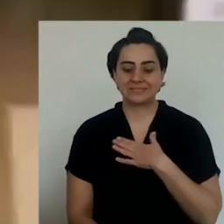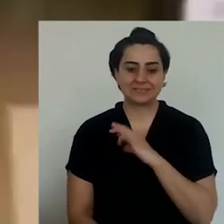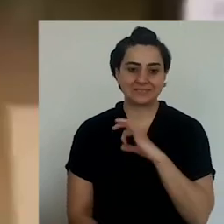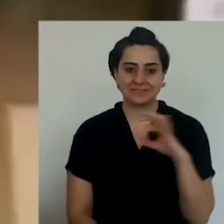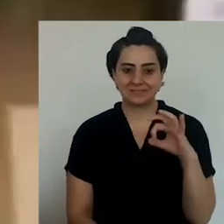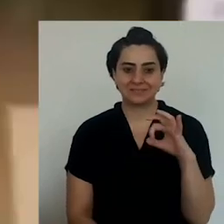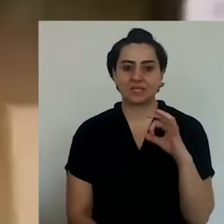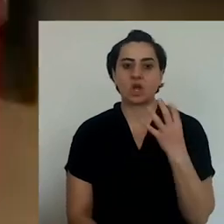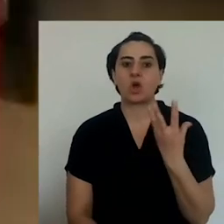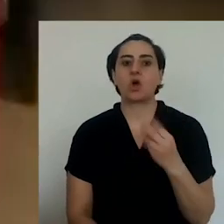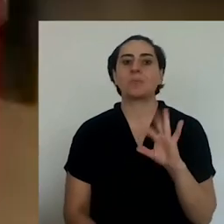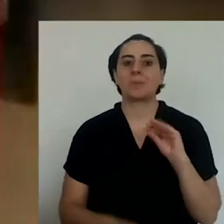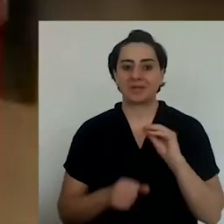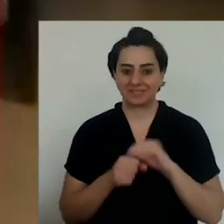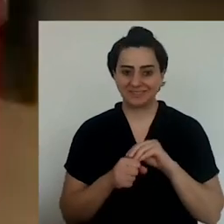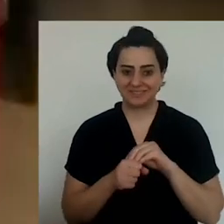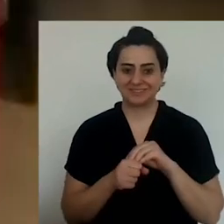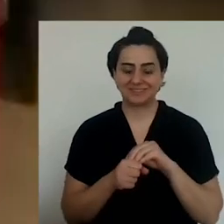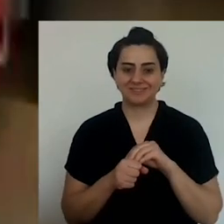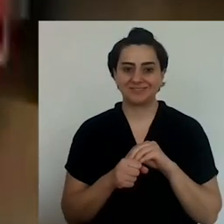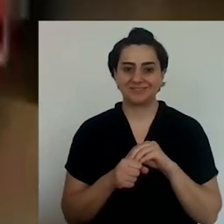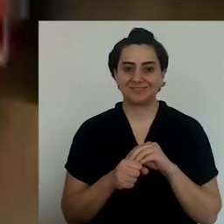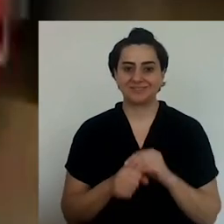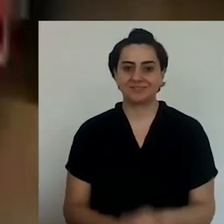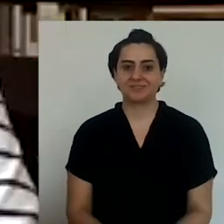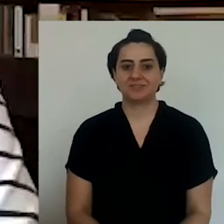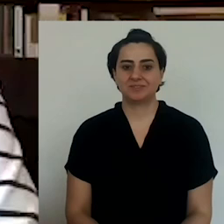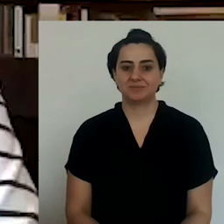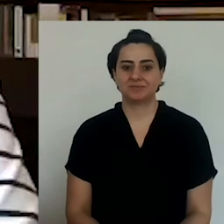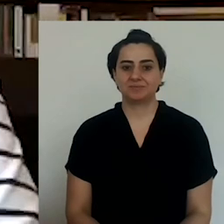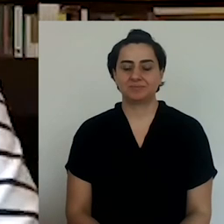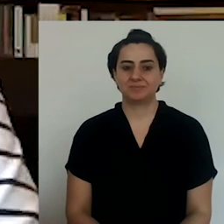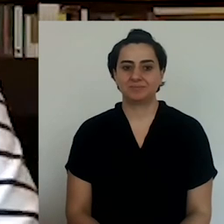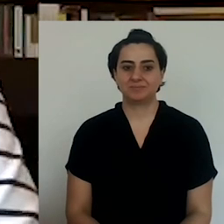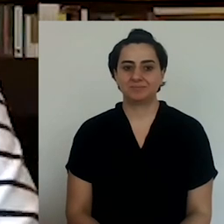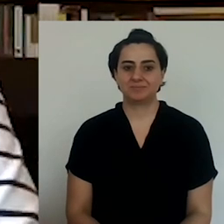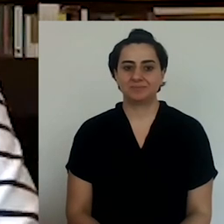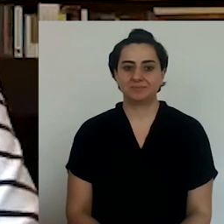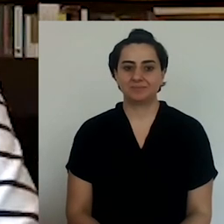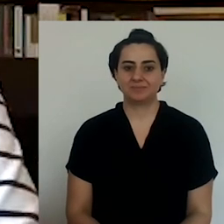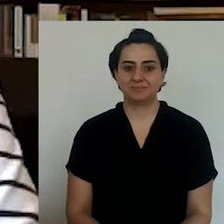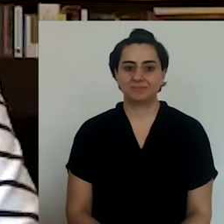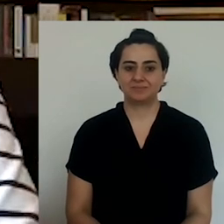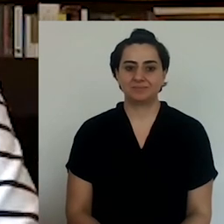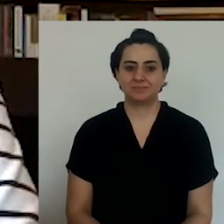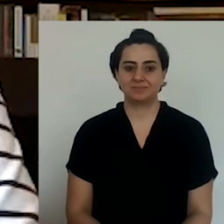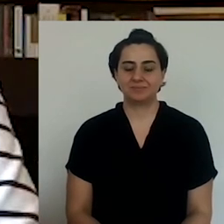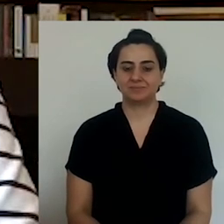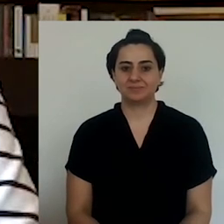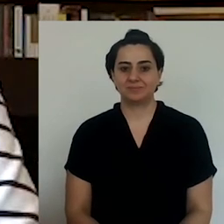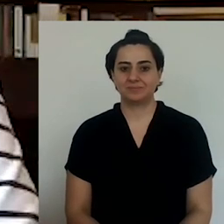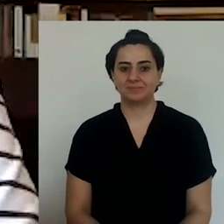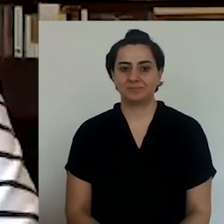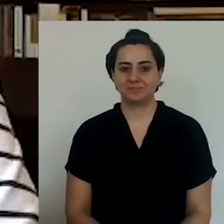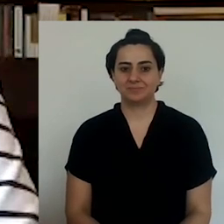And even if you don't like it, in order not to disrespect the fish...